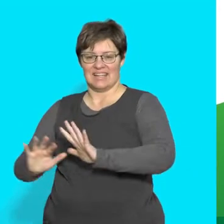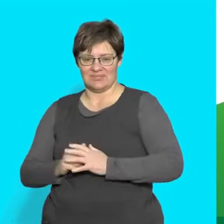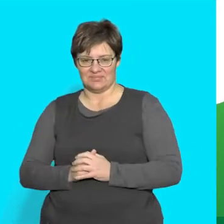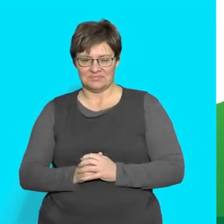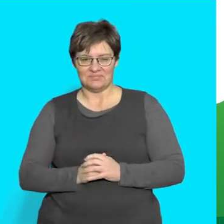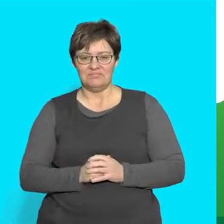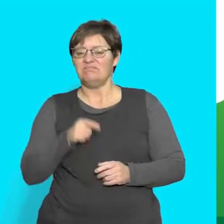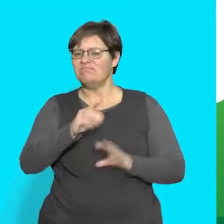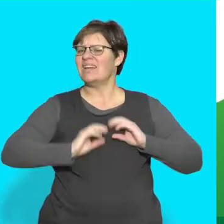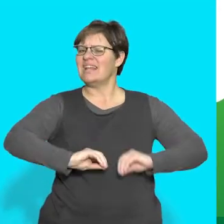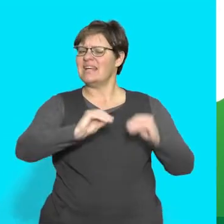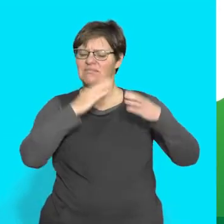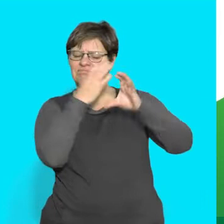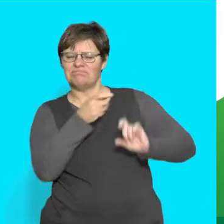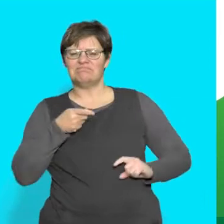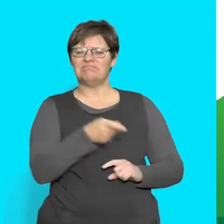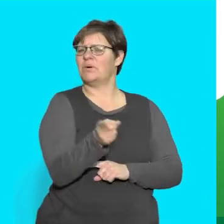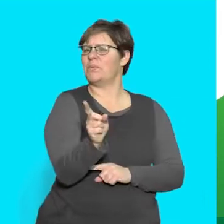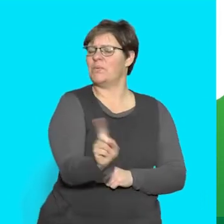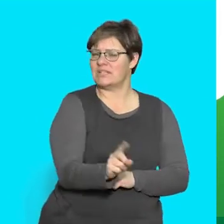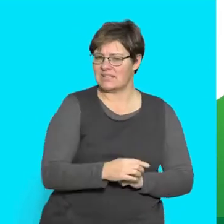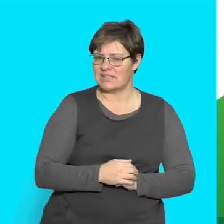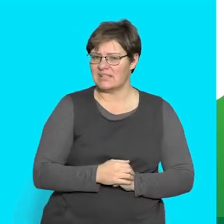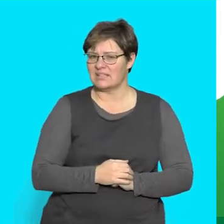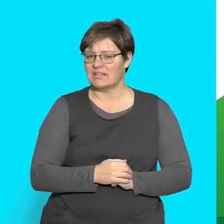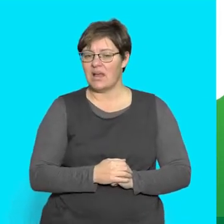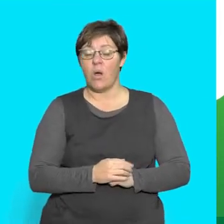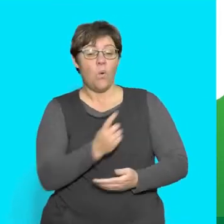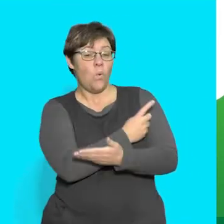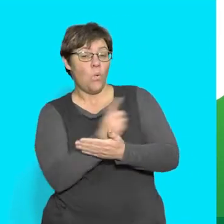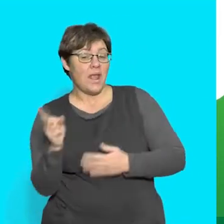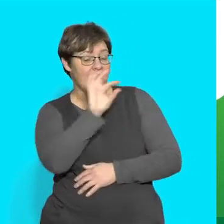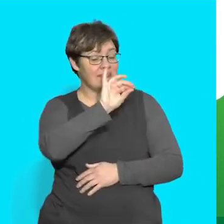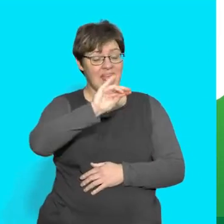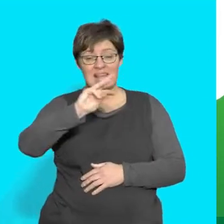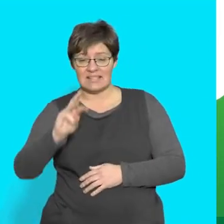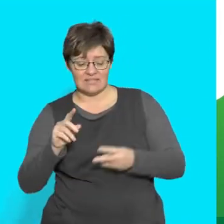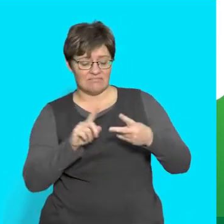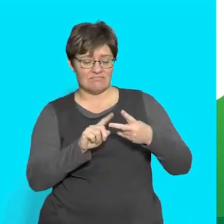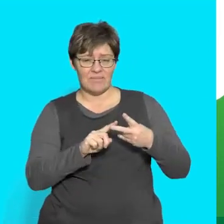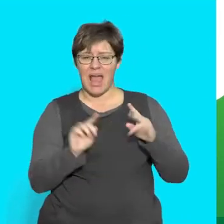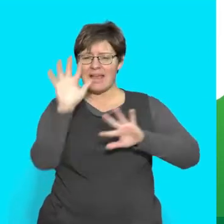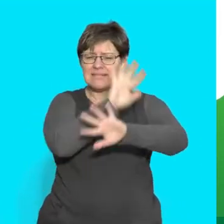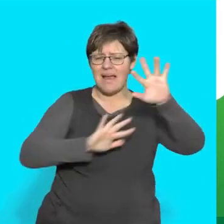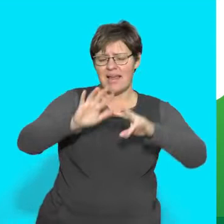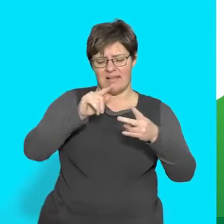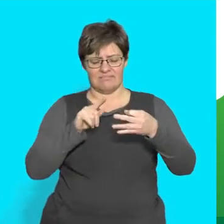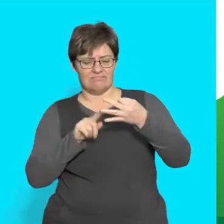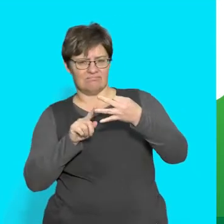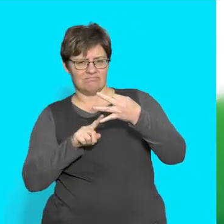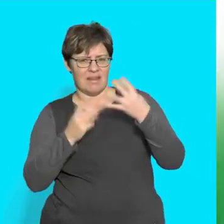10. In this lesson, the topics of focus are Days of the Week, Colors and Numbers.